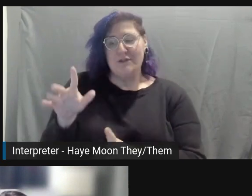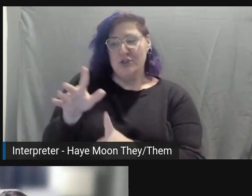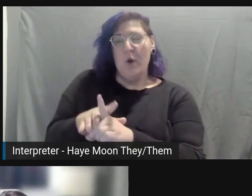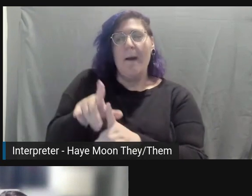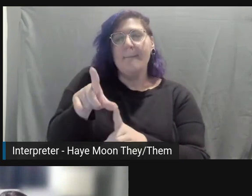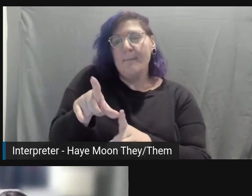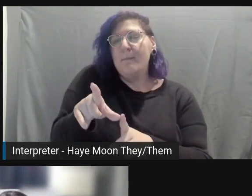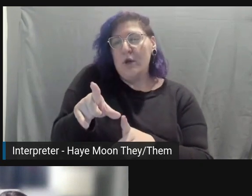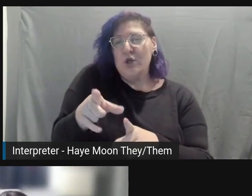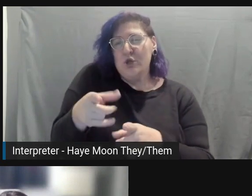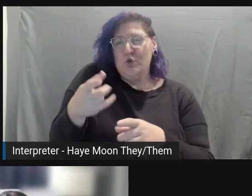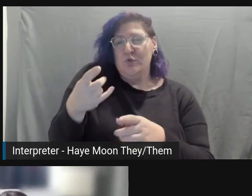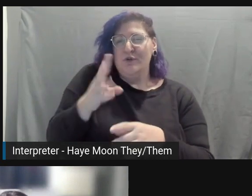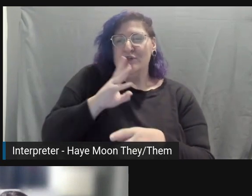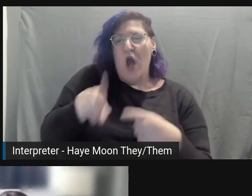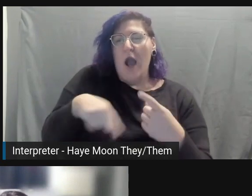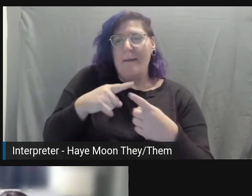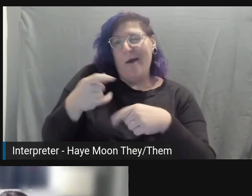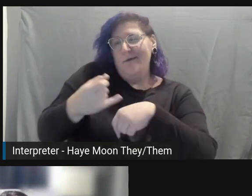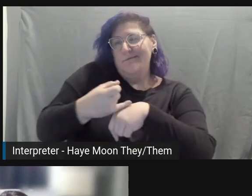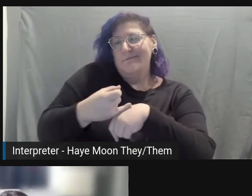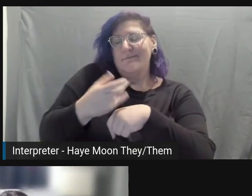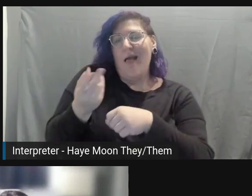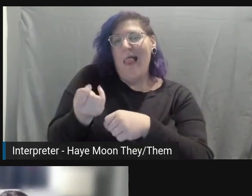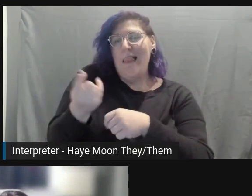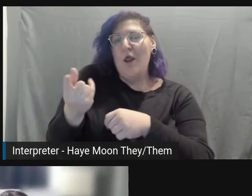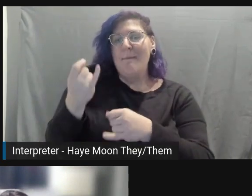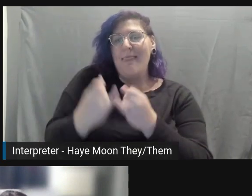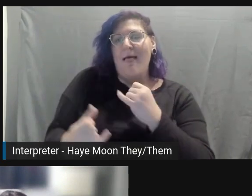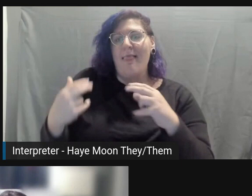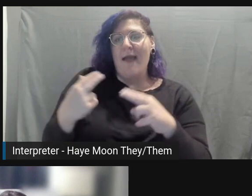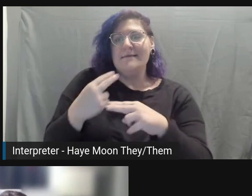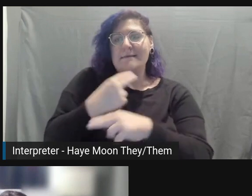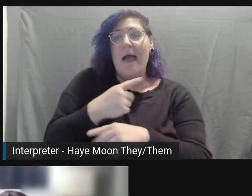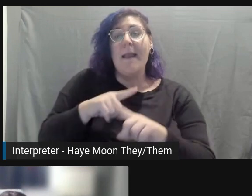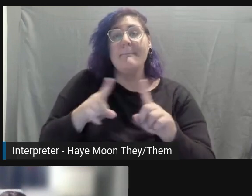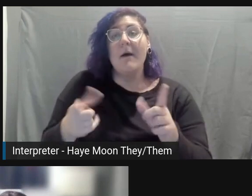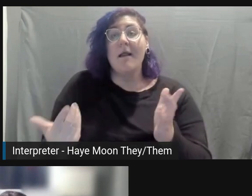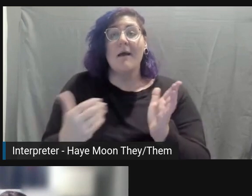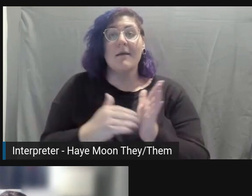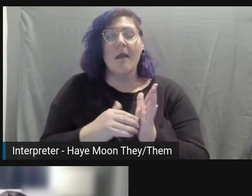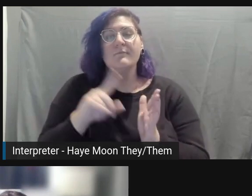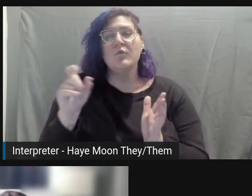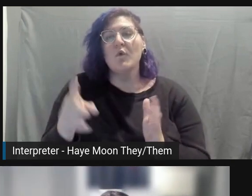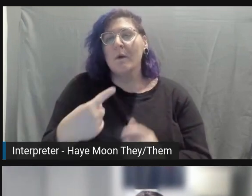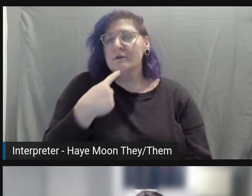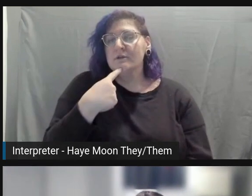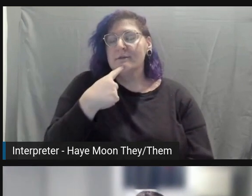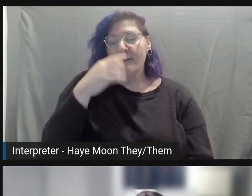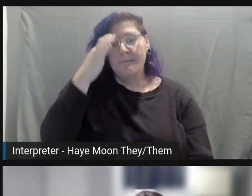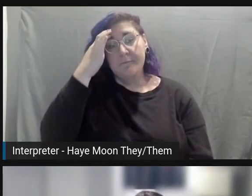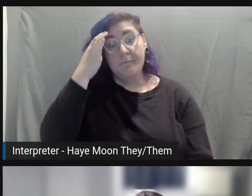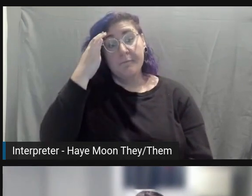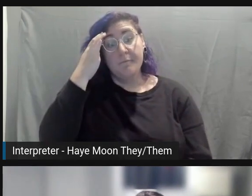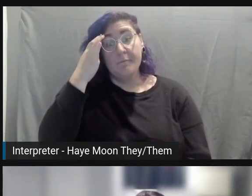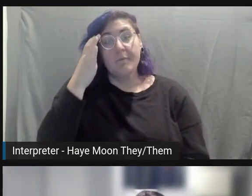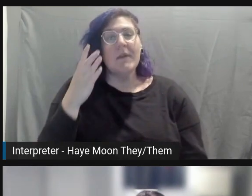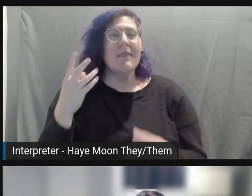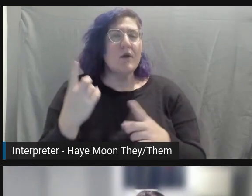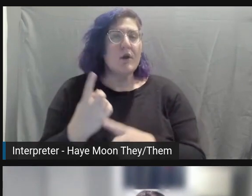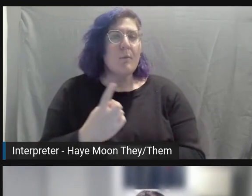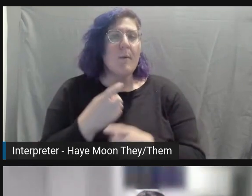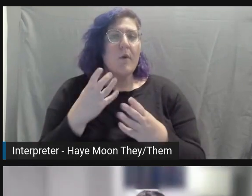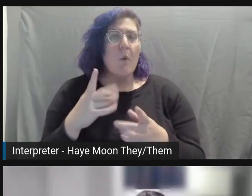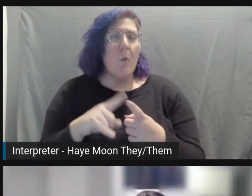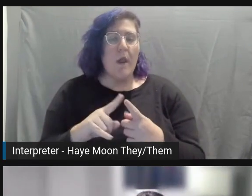slide. And maybe just to reiterate, the question one is, is there an appropriate way to write alt text